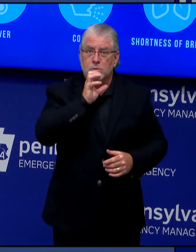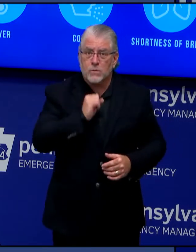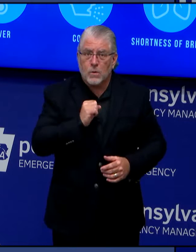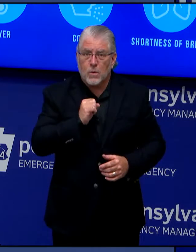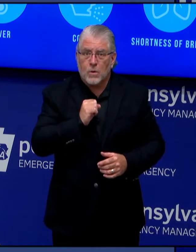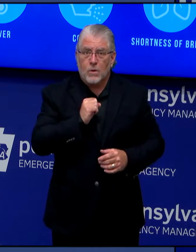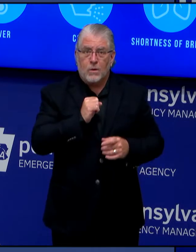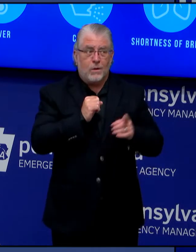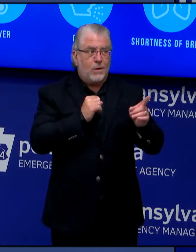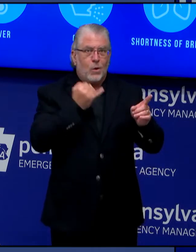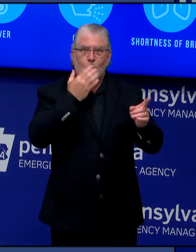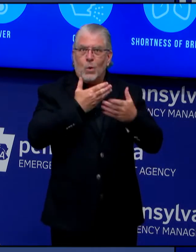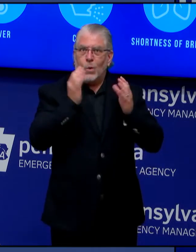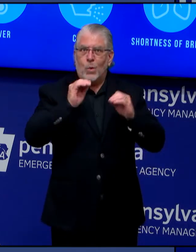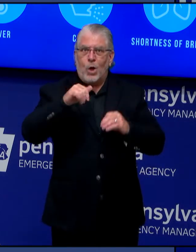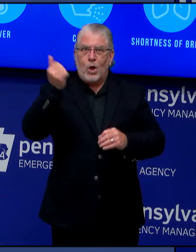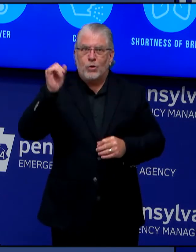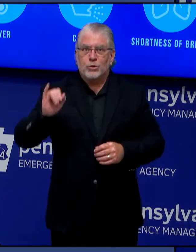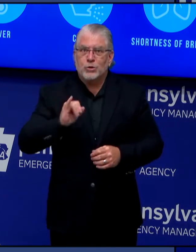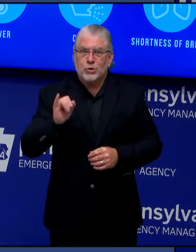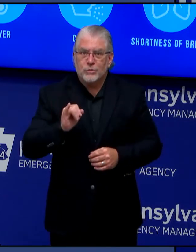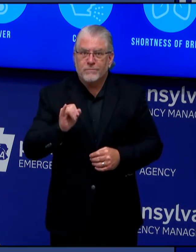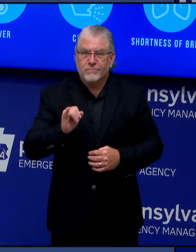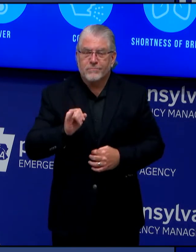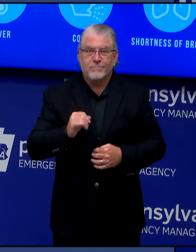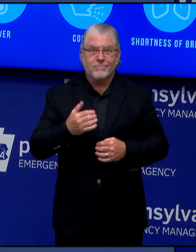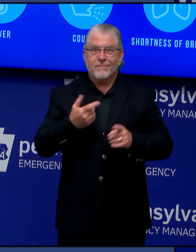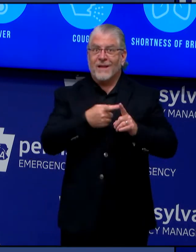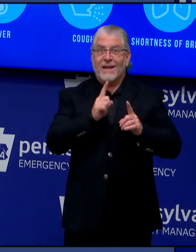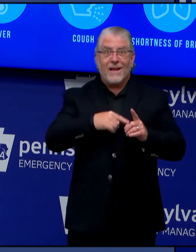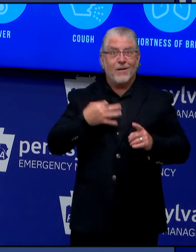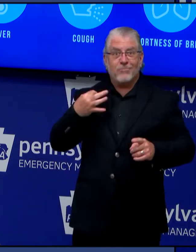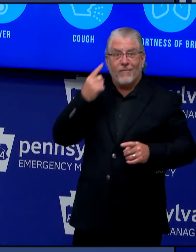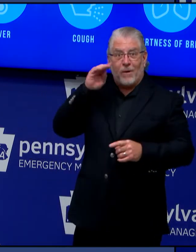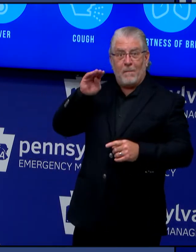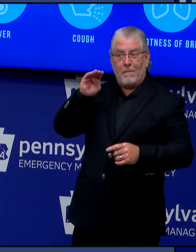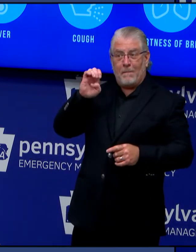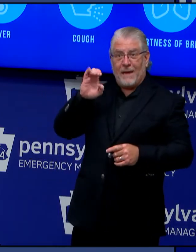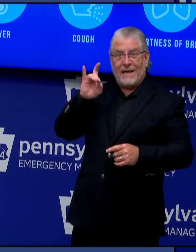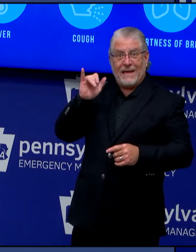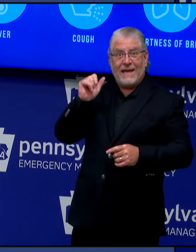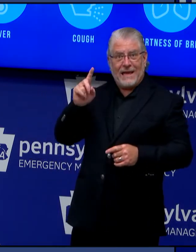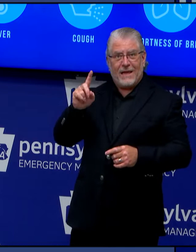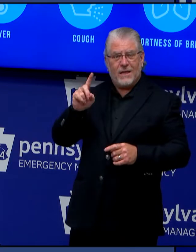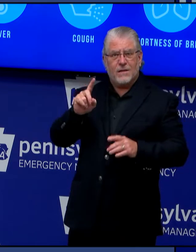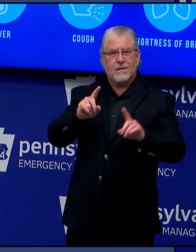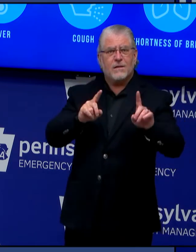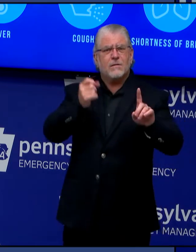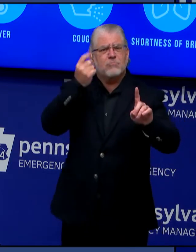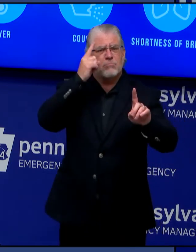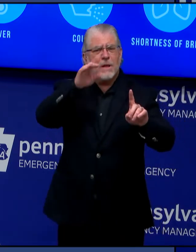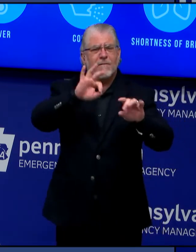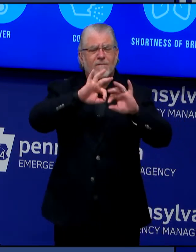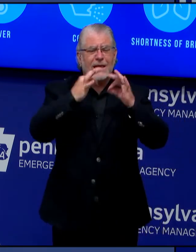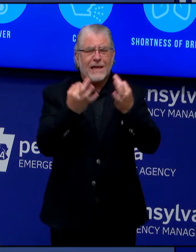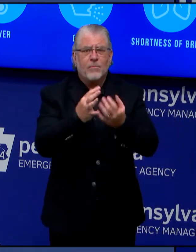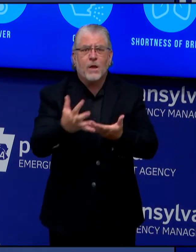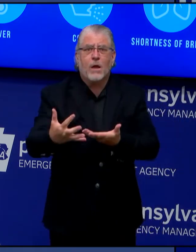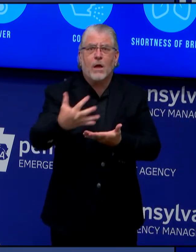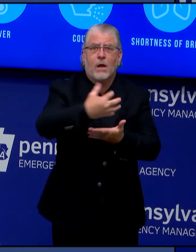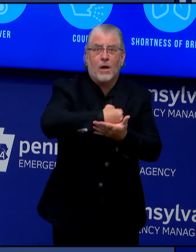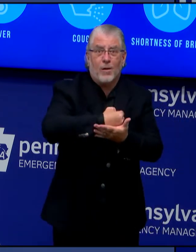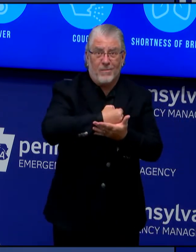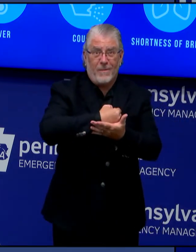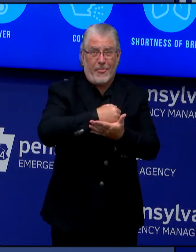A family's income does factor into the cost for CHIP coverage, but it does not preclude eligibility. In other words,